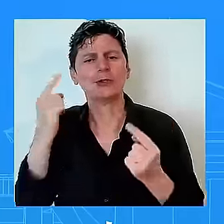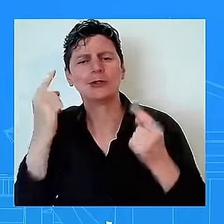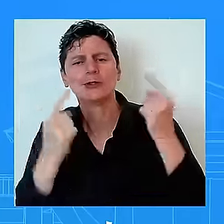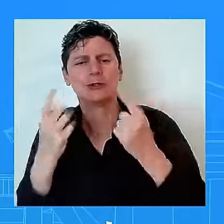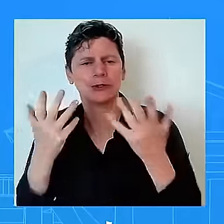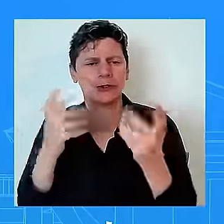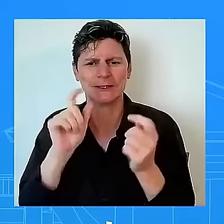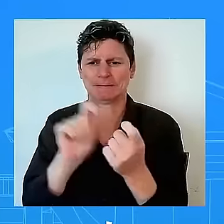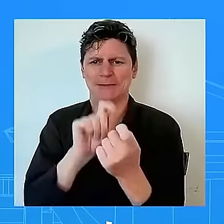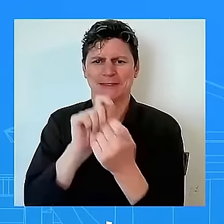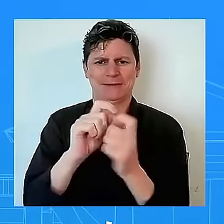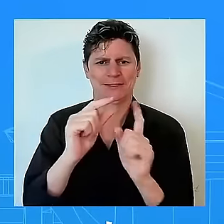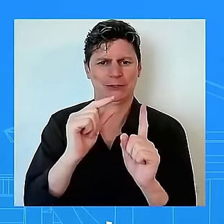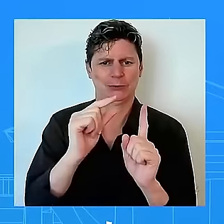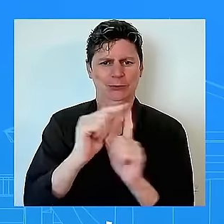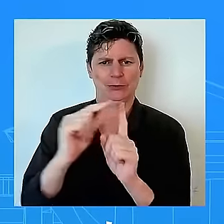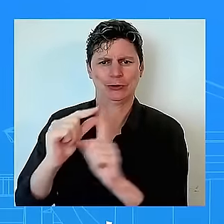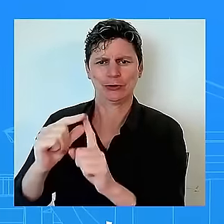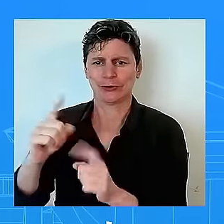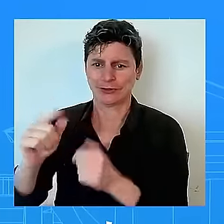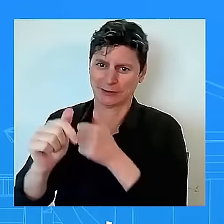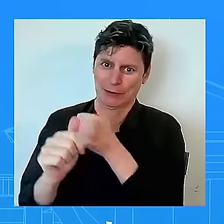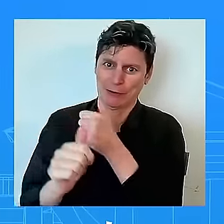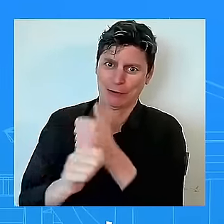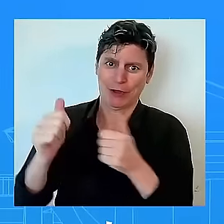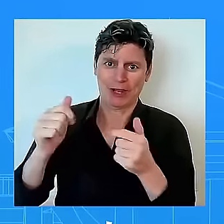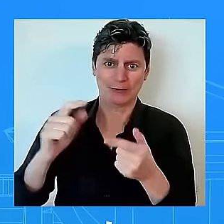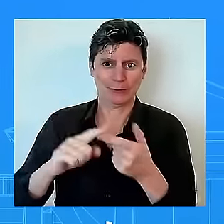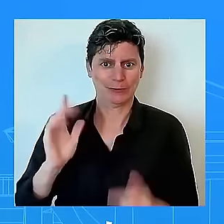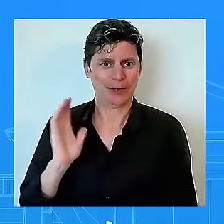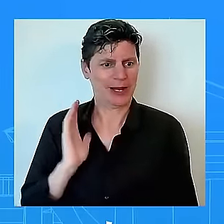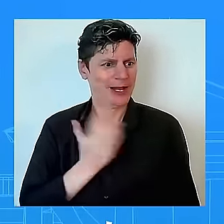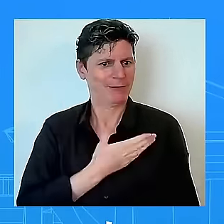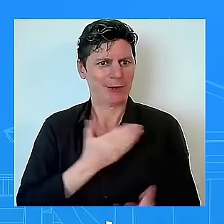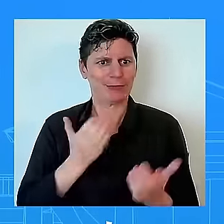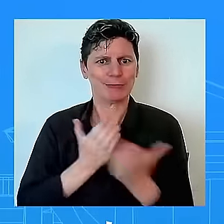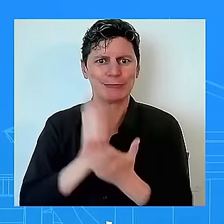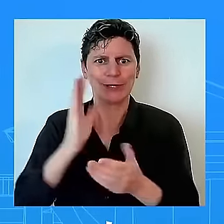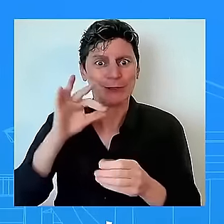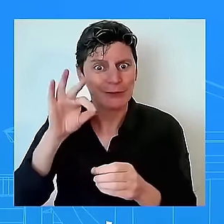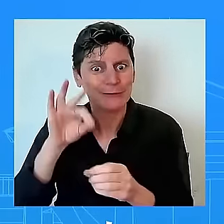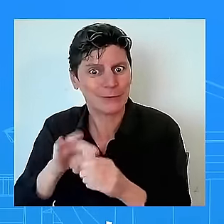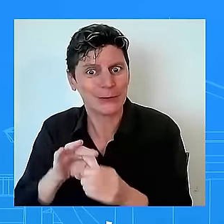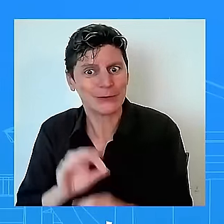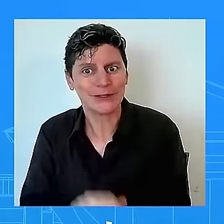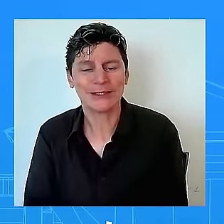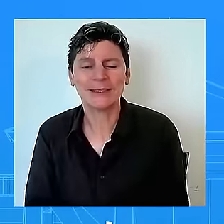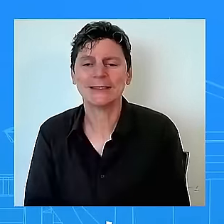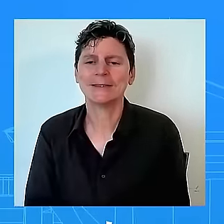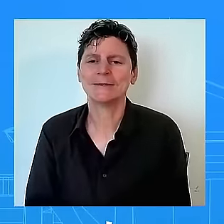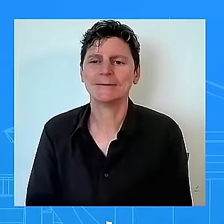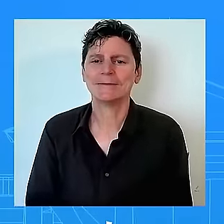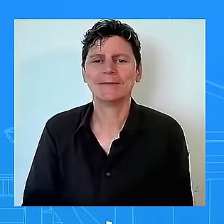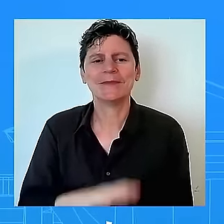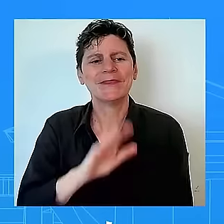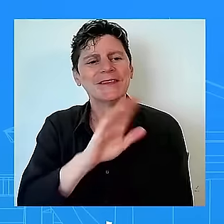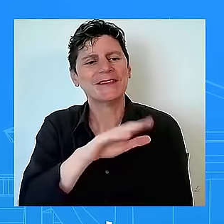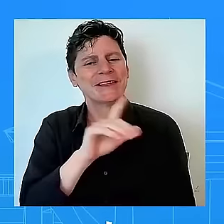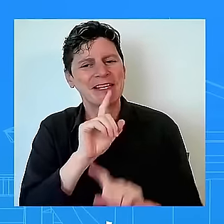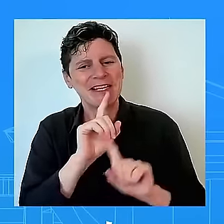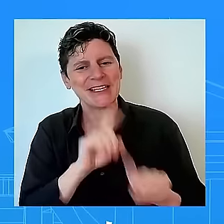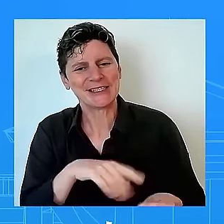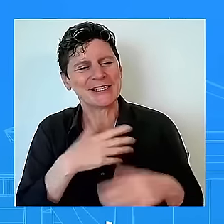democracy i mean look and i answered this question the president has always been very clear-eyed about this uh about uh